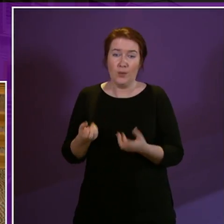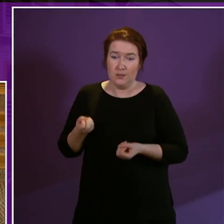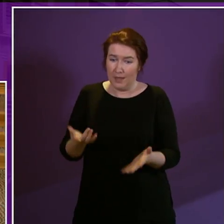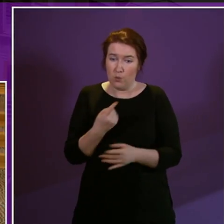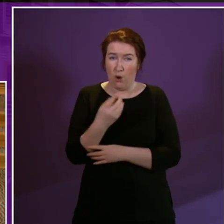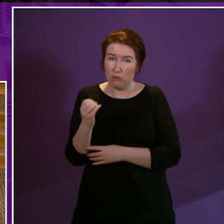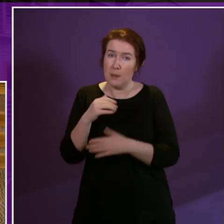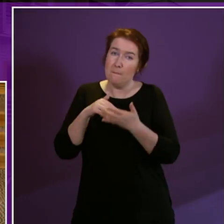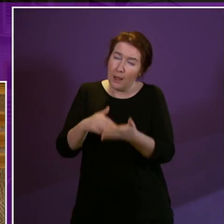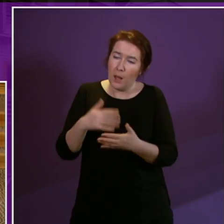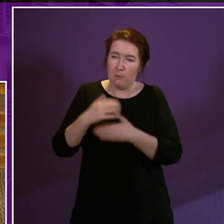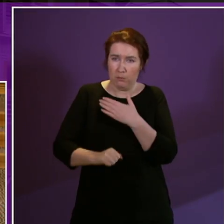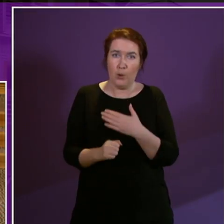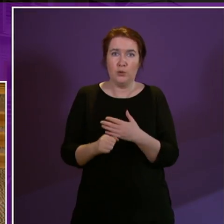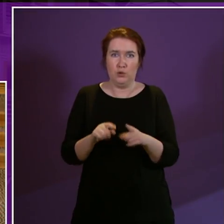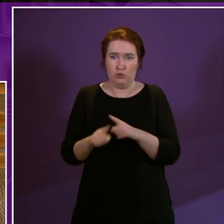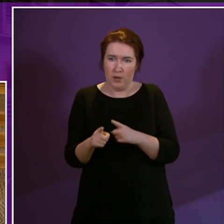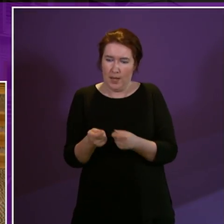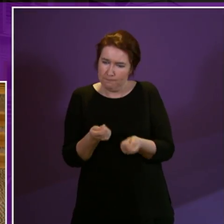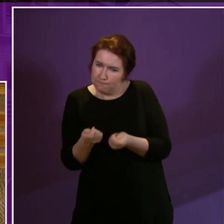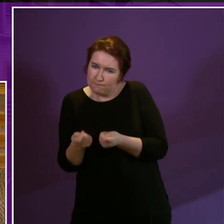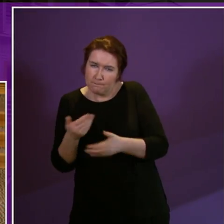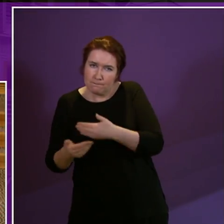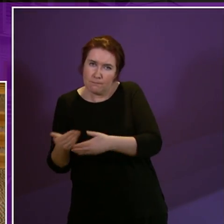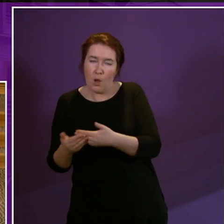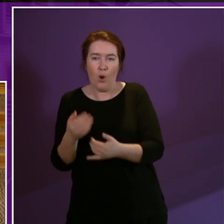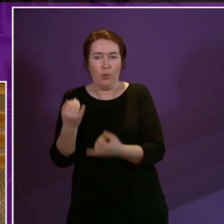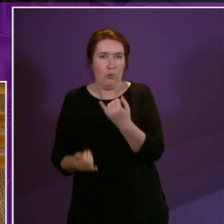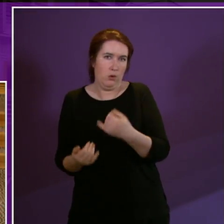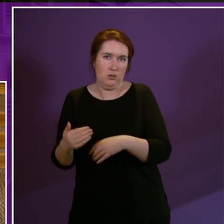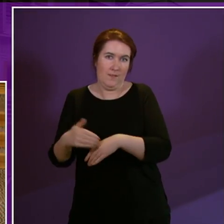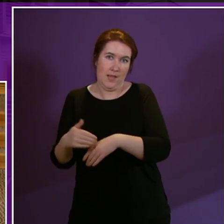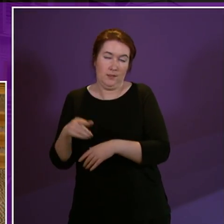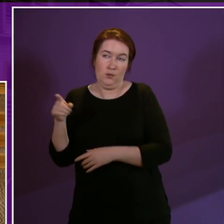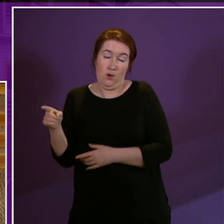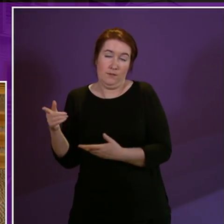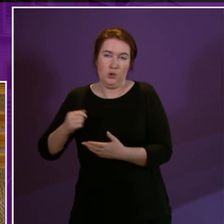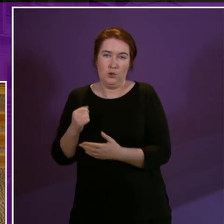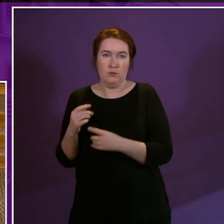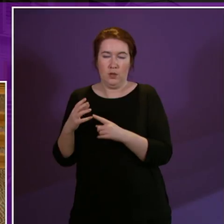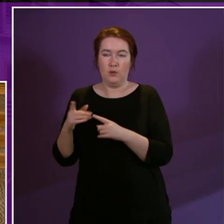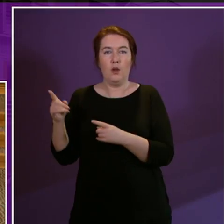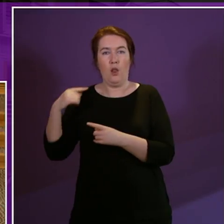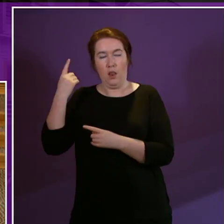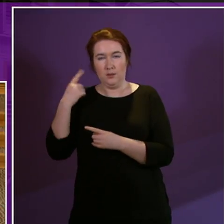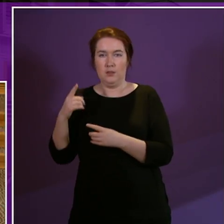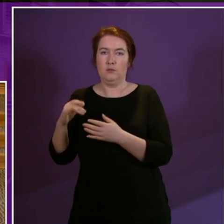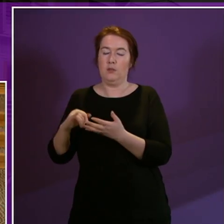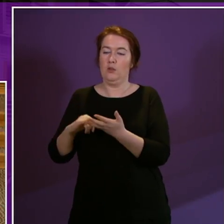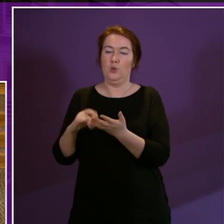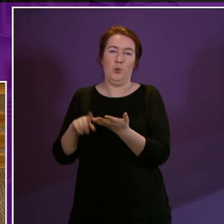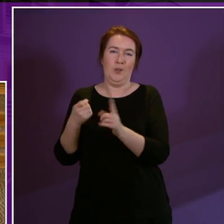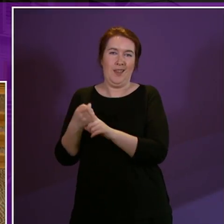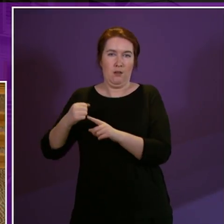as a Scottish Government in mitigating the worst effects of the Conservative Government's welfare cuts and I don't